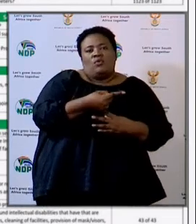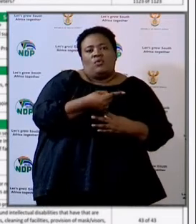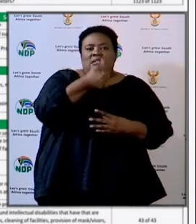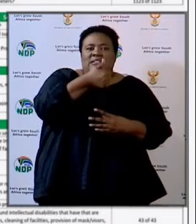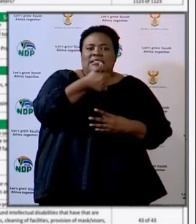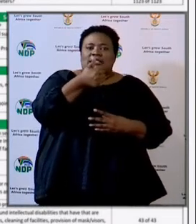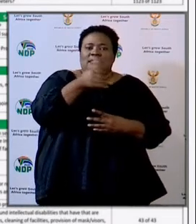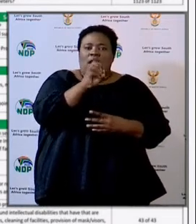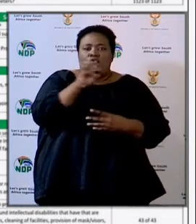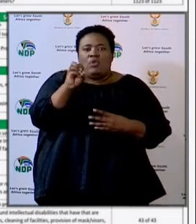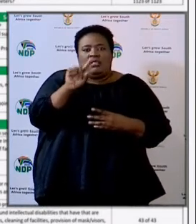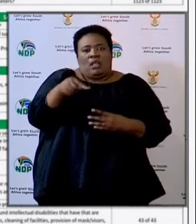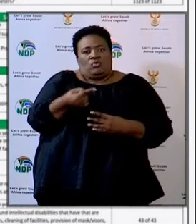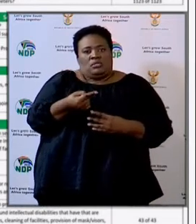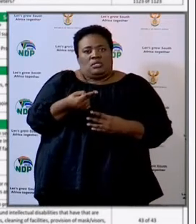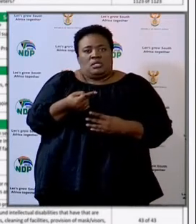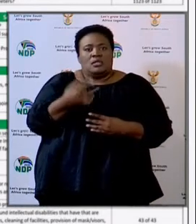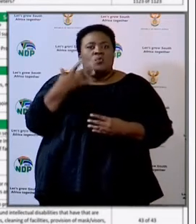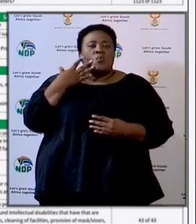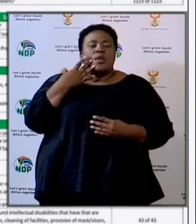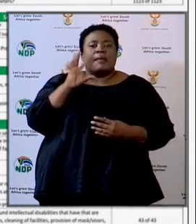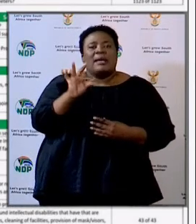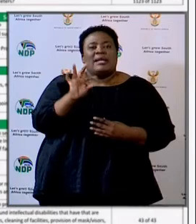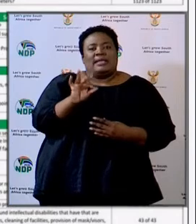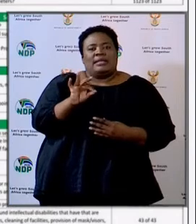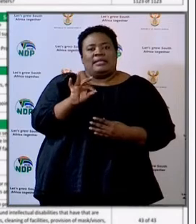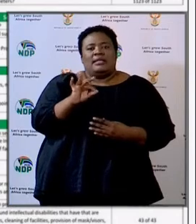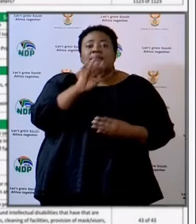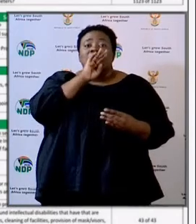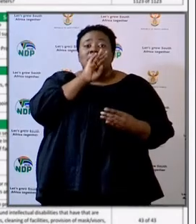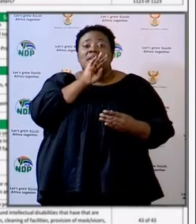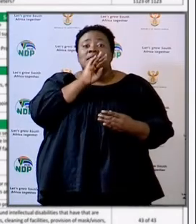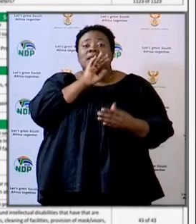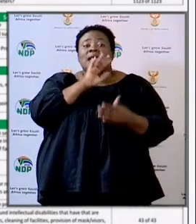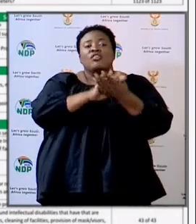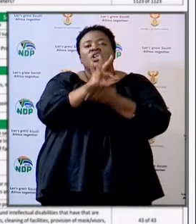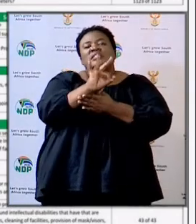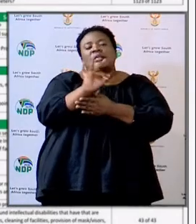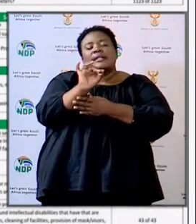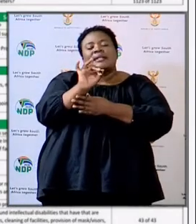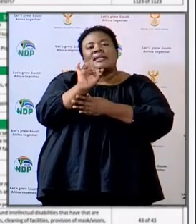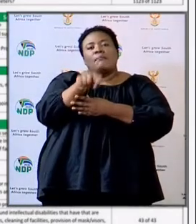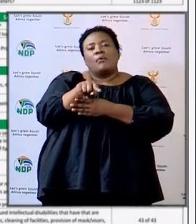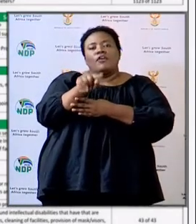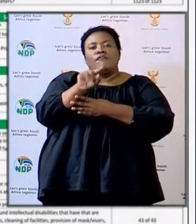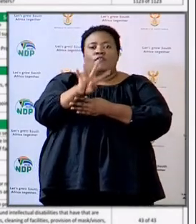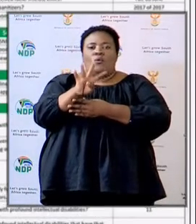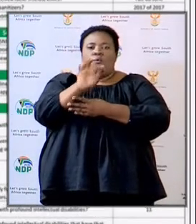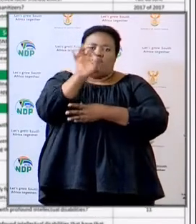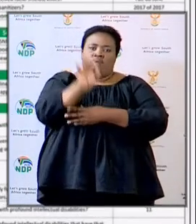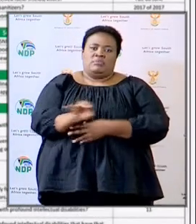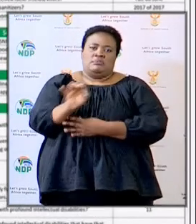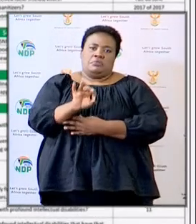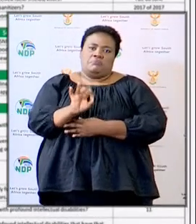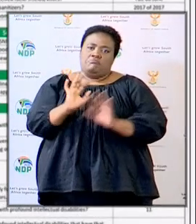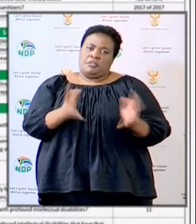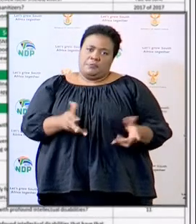,000 learners from Monday, which is 13.4%.